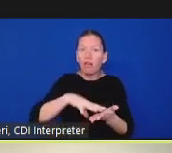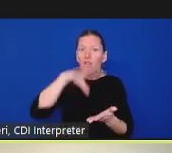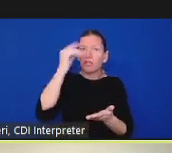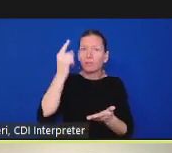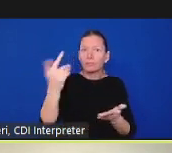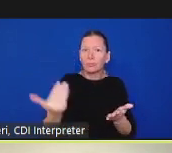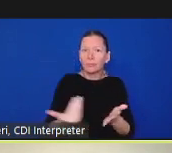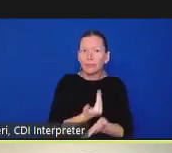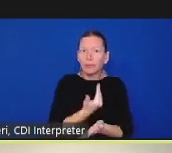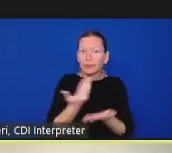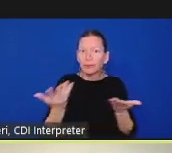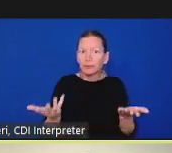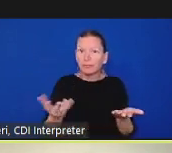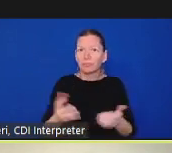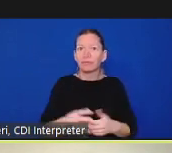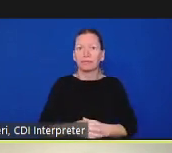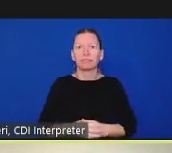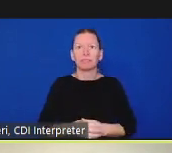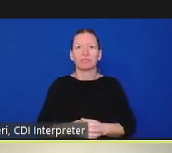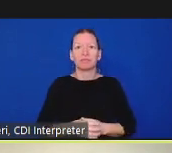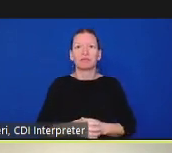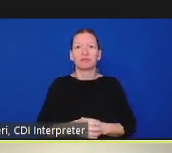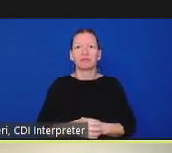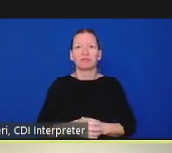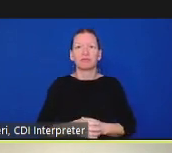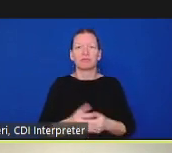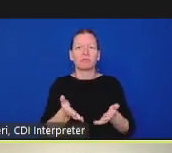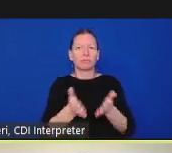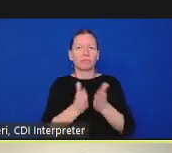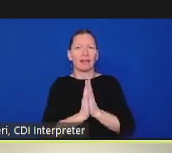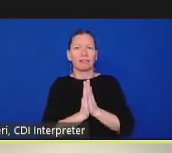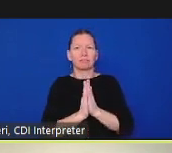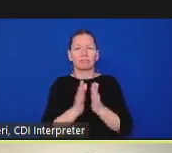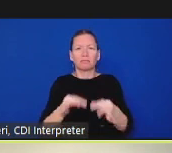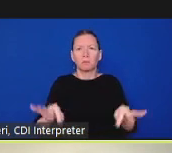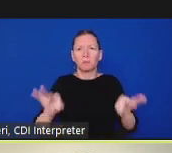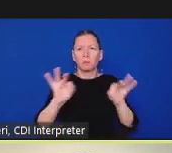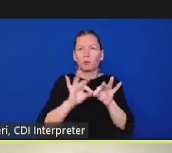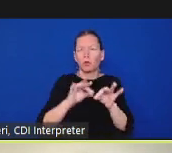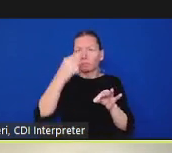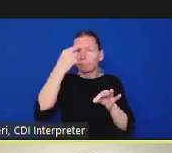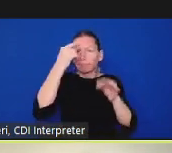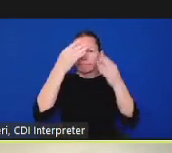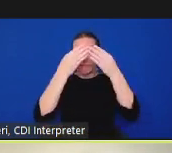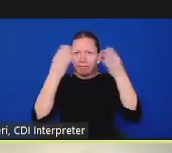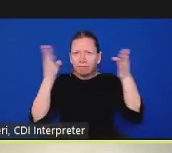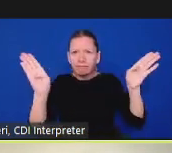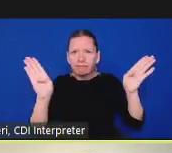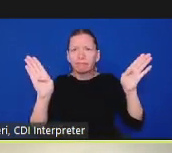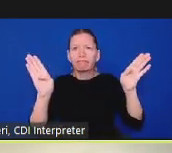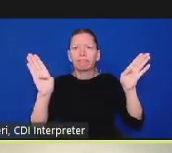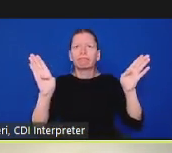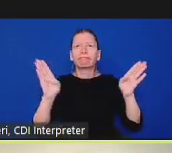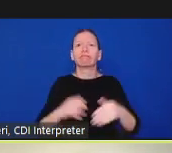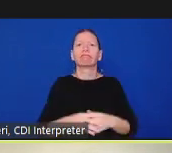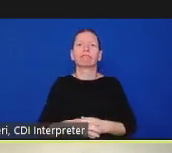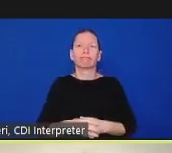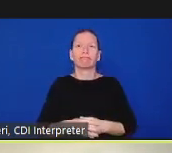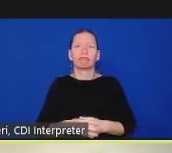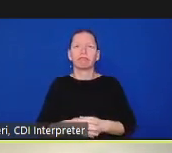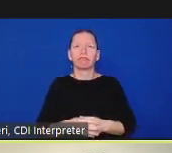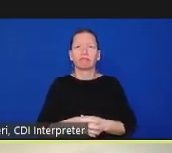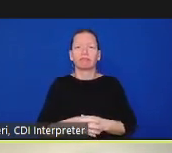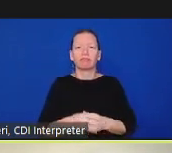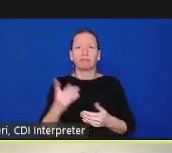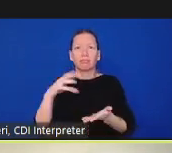with that um not come in so much with a critical mind but with a listening mind and an open heart we ask that